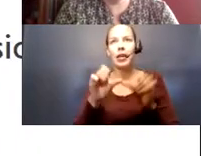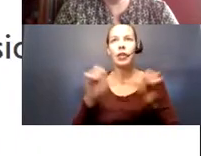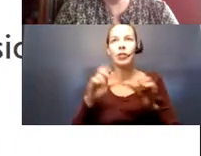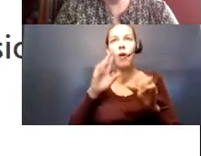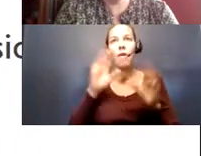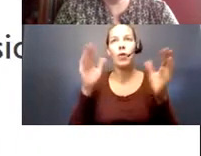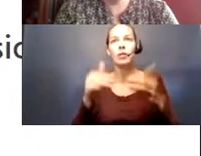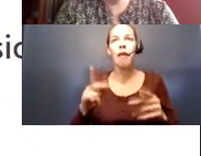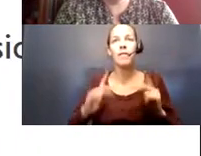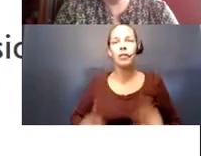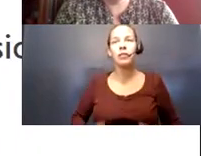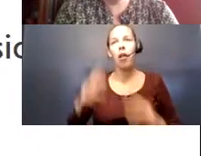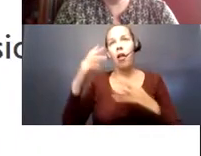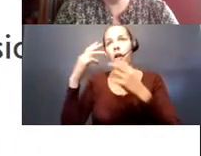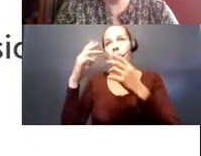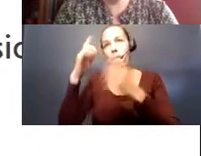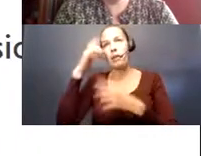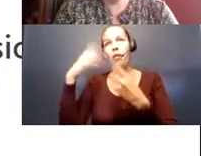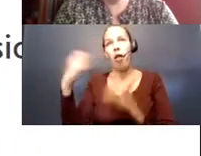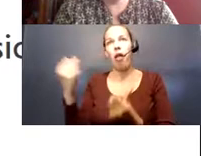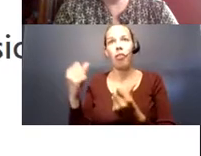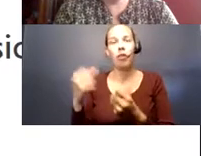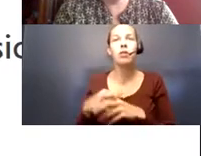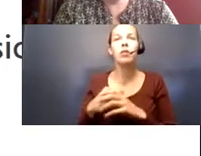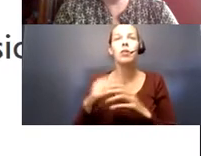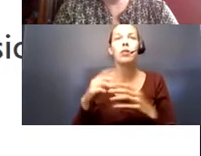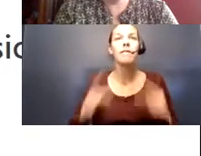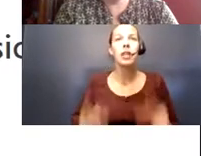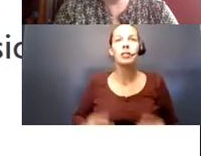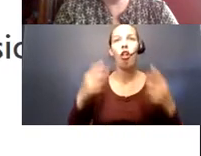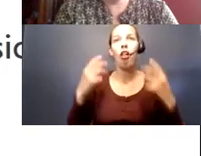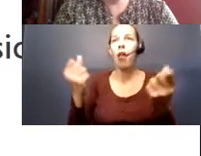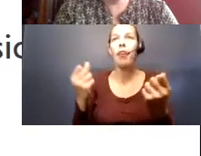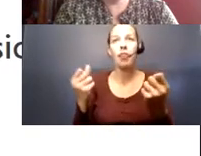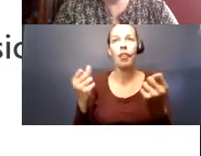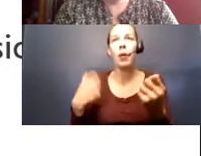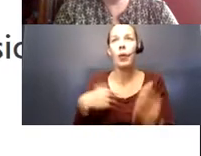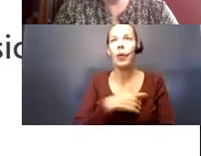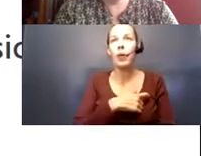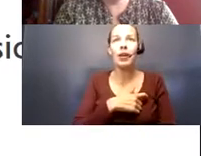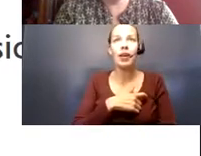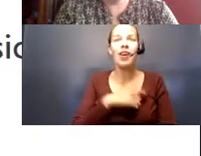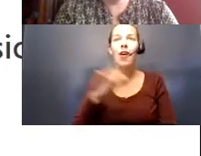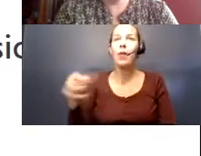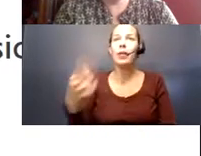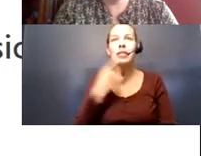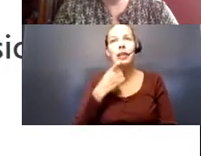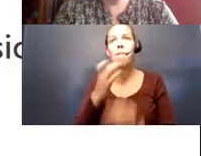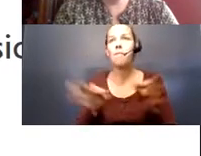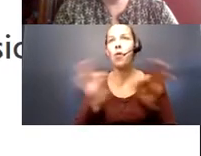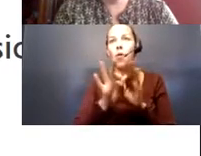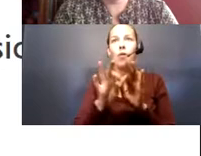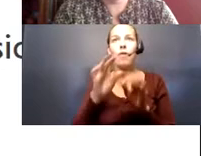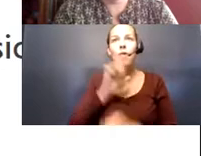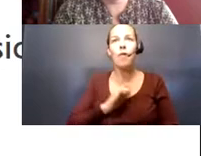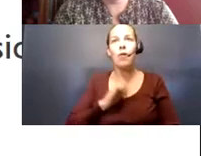health effects and the mental health effects. So, physical health effects, we always are saying how important it is for older